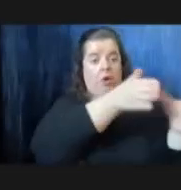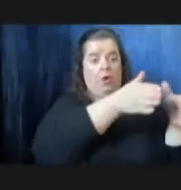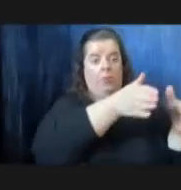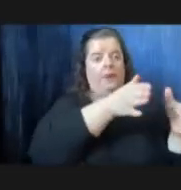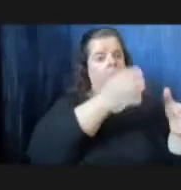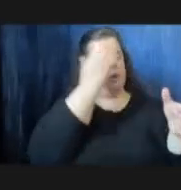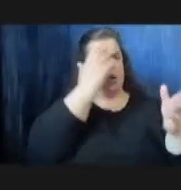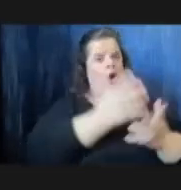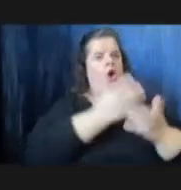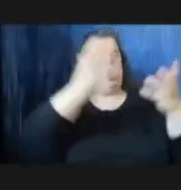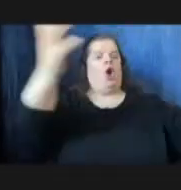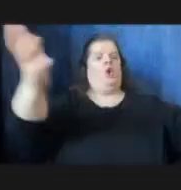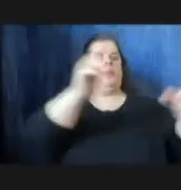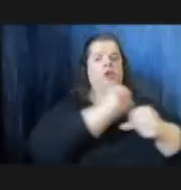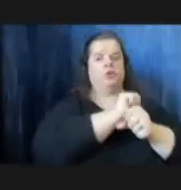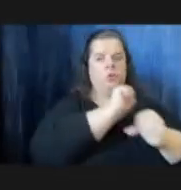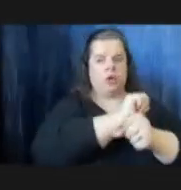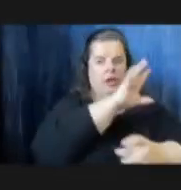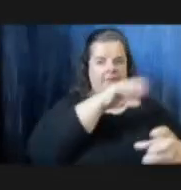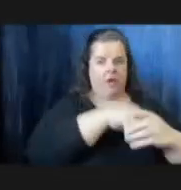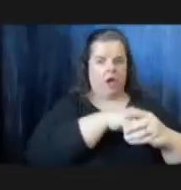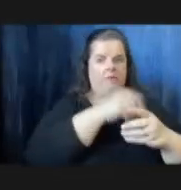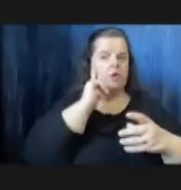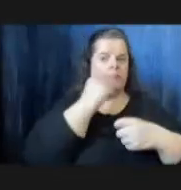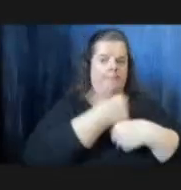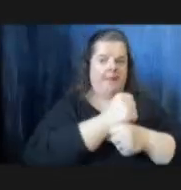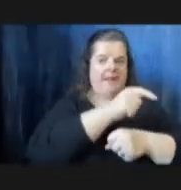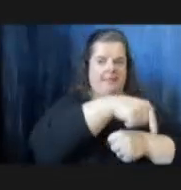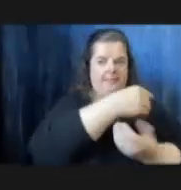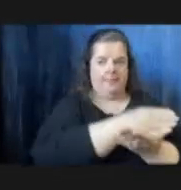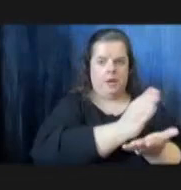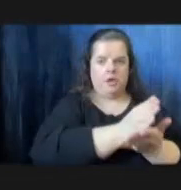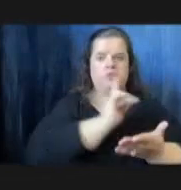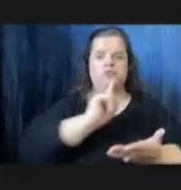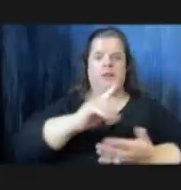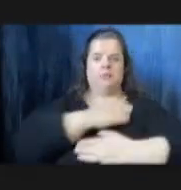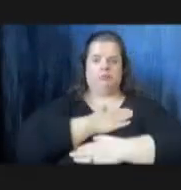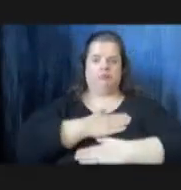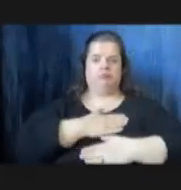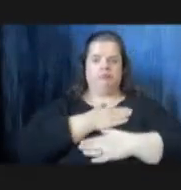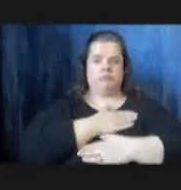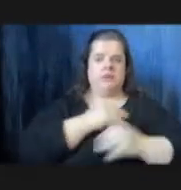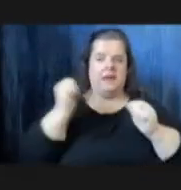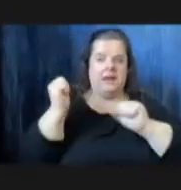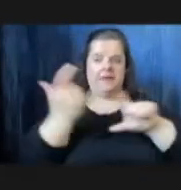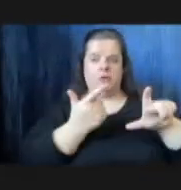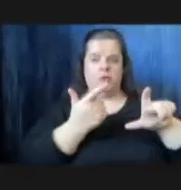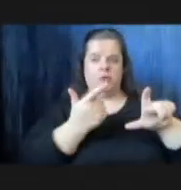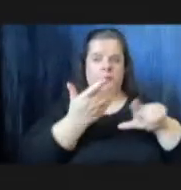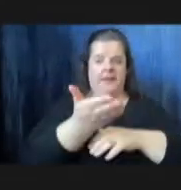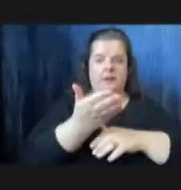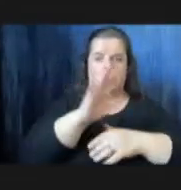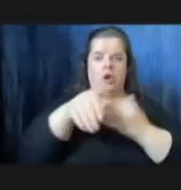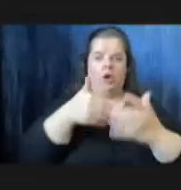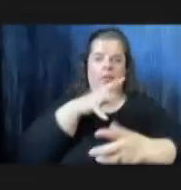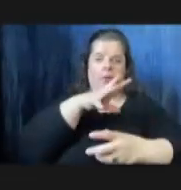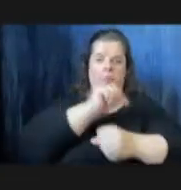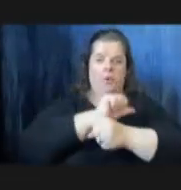goes into creating both of these budgets and we're really appreciative of everybody over there and all the work they put into it